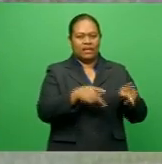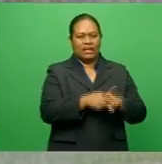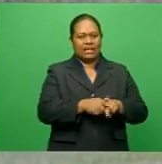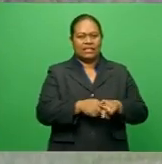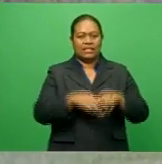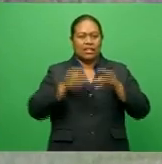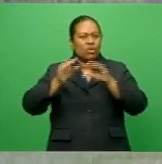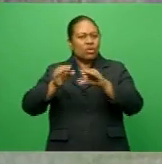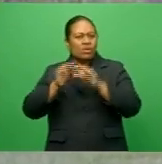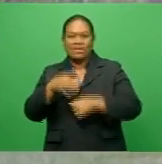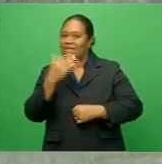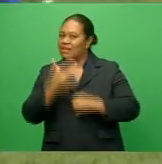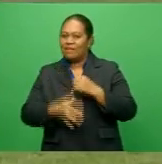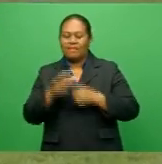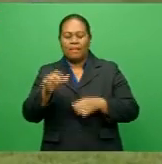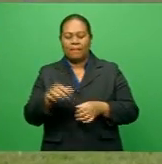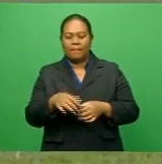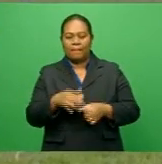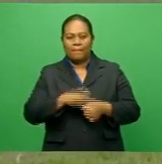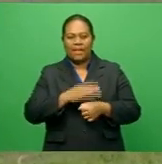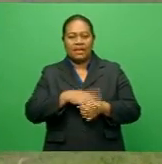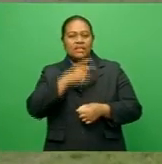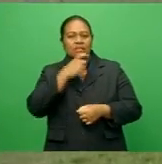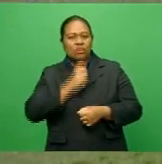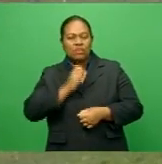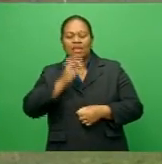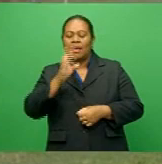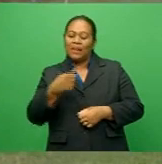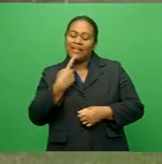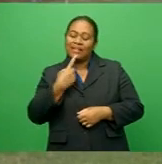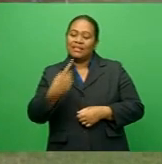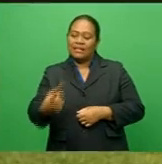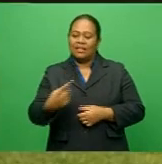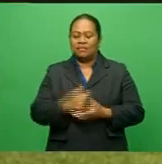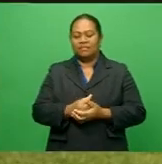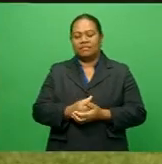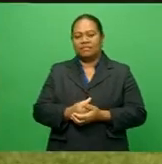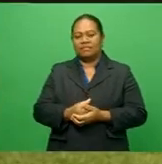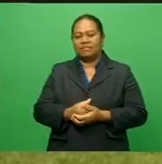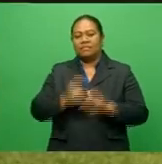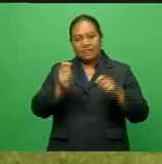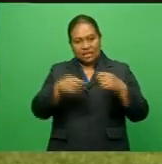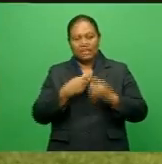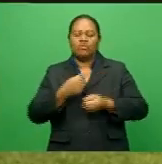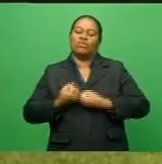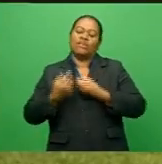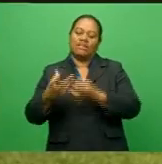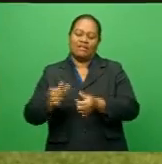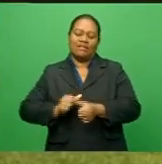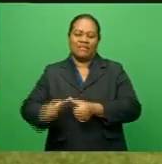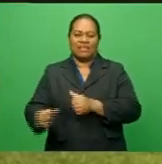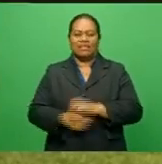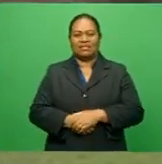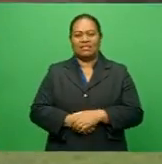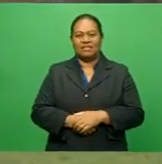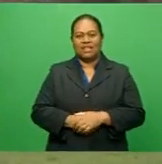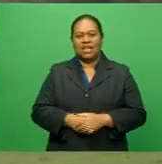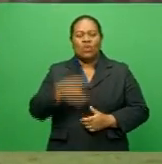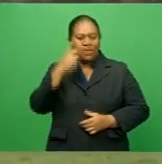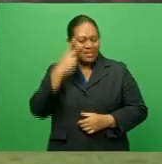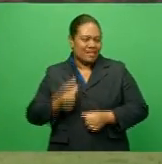making no promises, however stressing the team will give their best. We try our best to maintain this win and